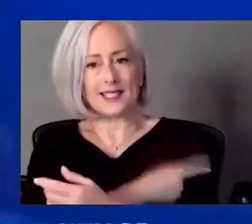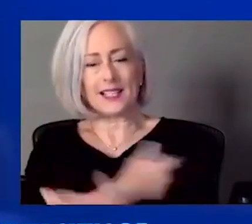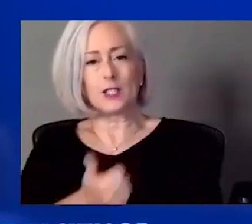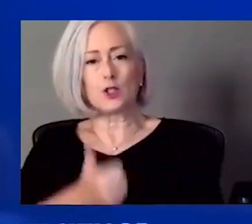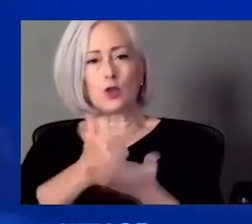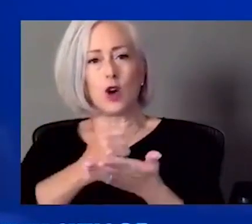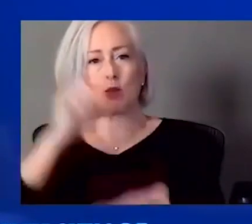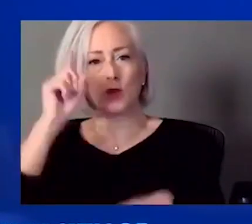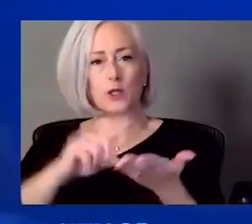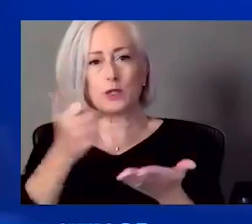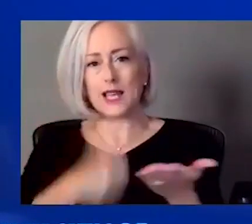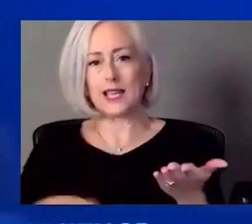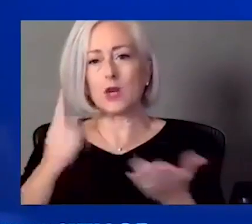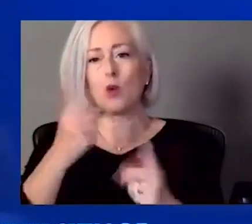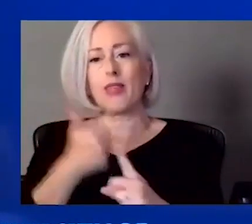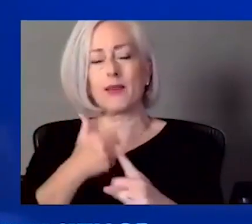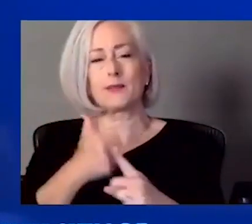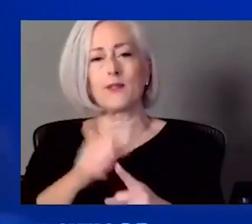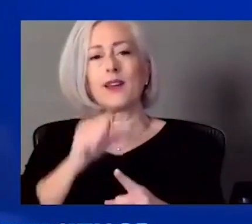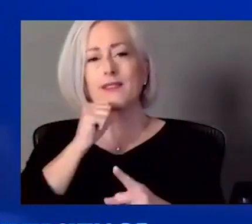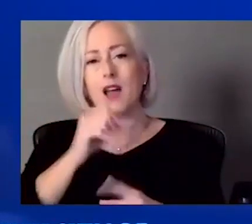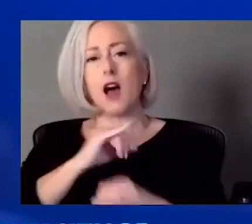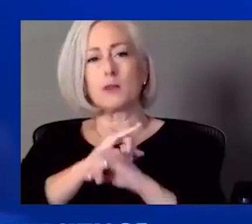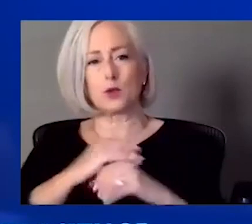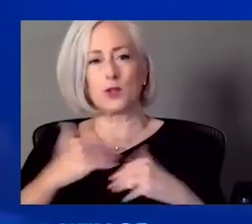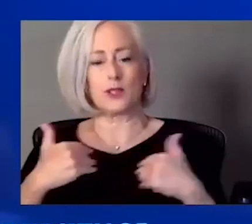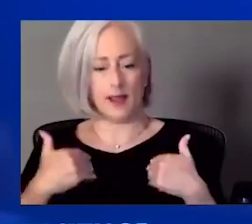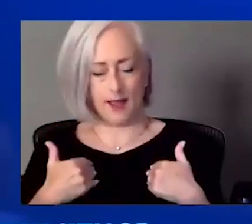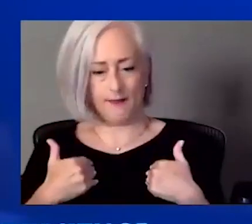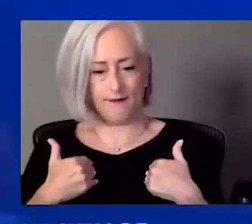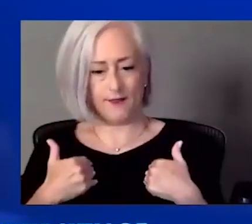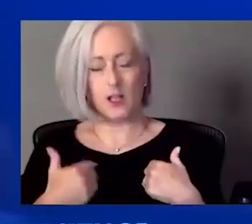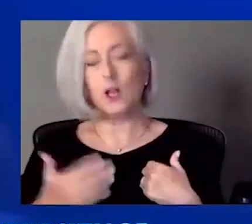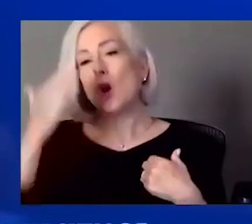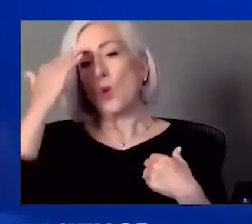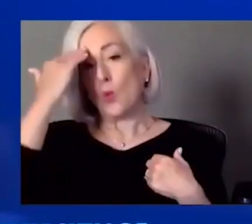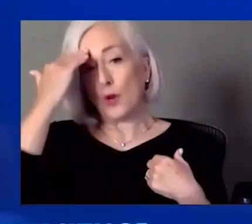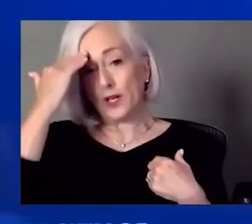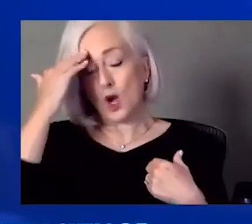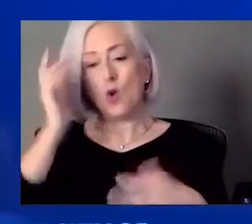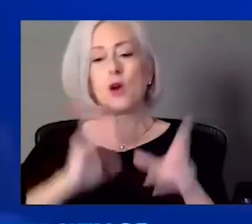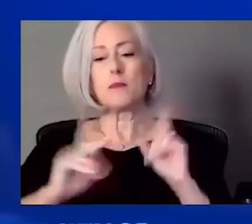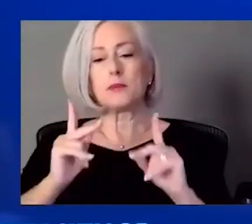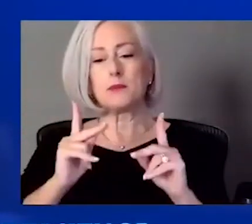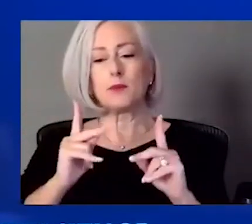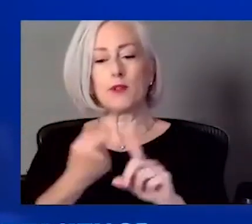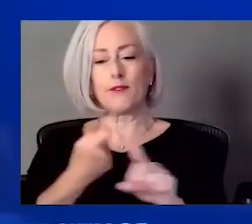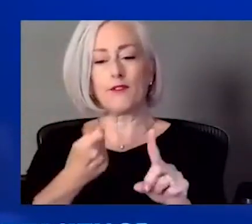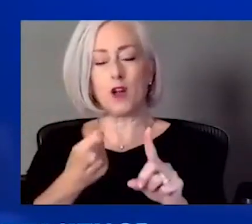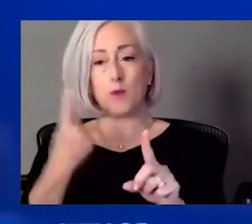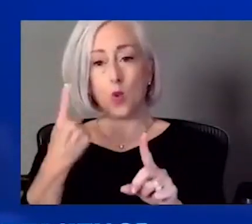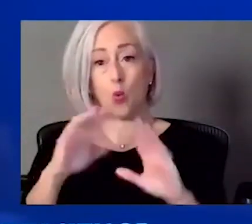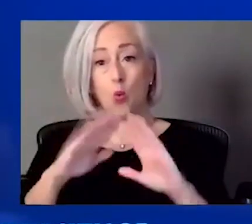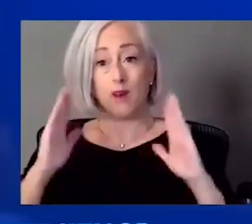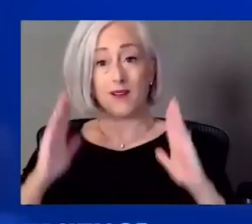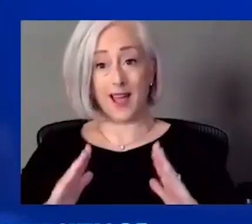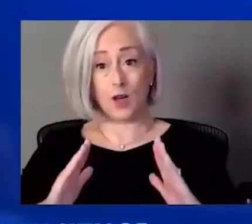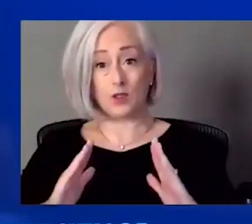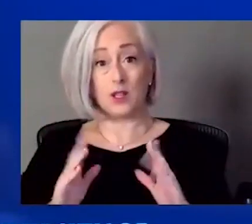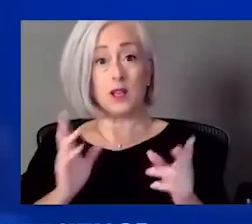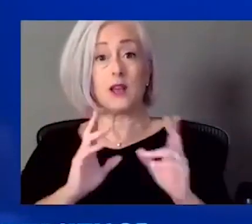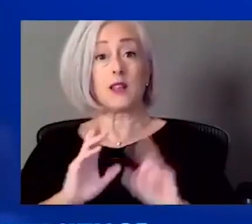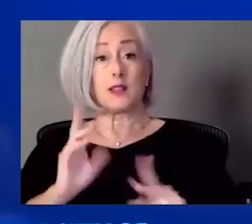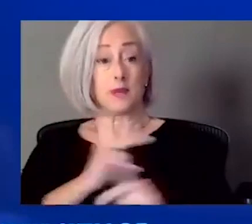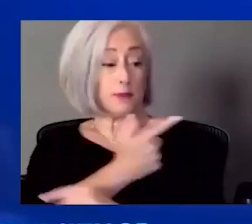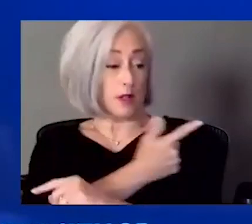immune. Uh, we do know in households that, um, vaccinated people do, uh, pose greater protection to those unvaccinated